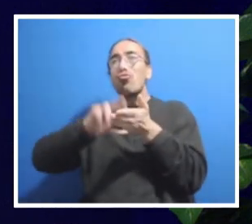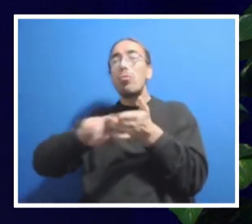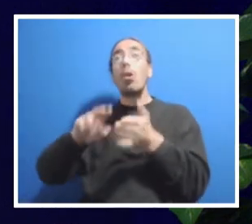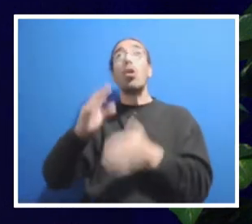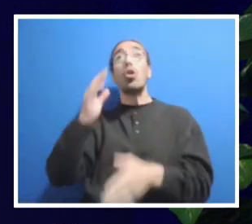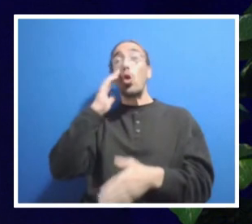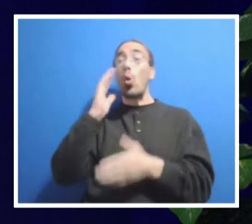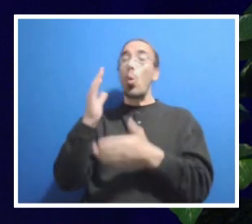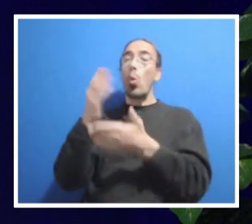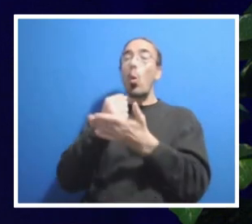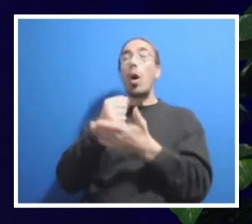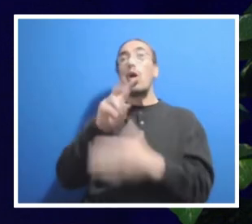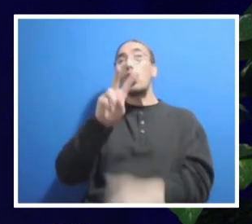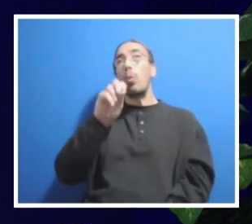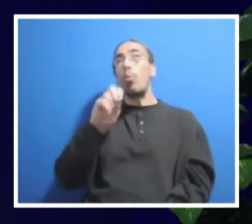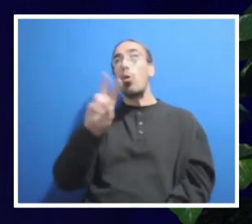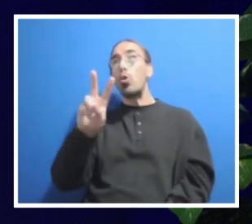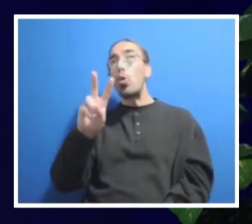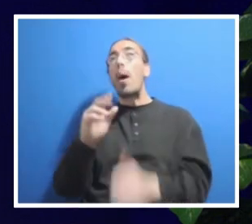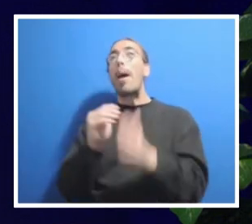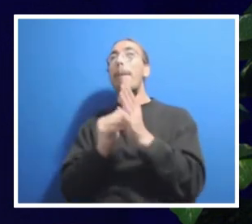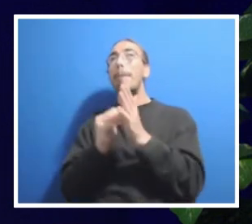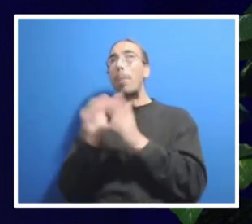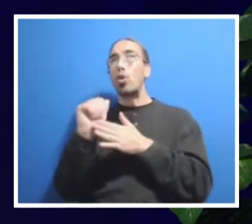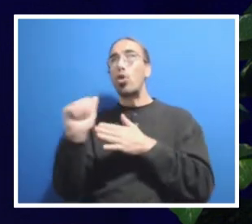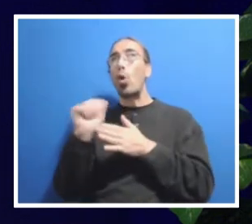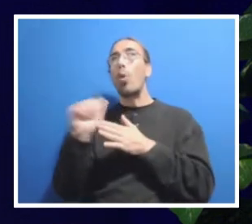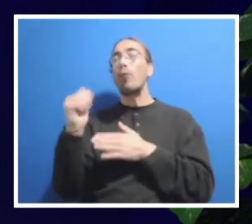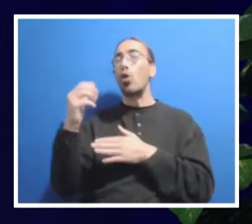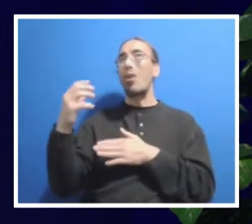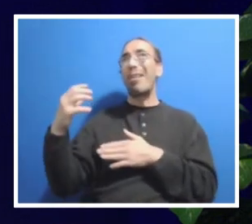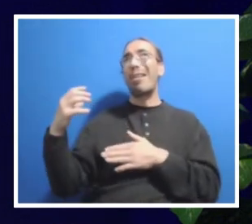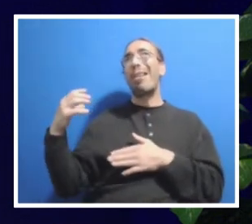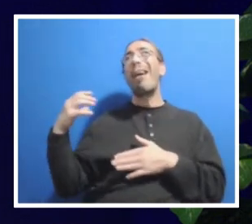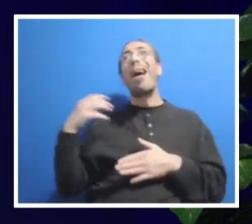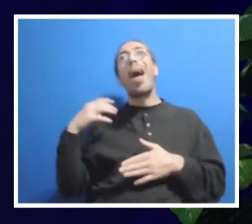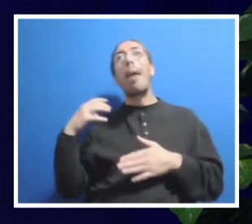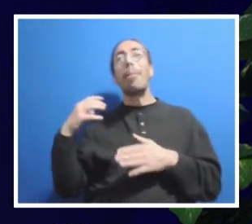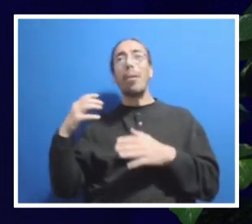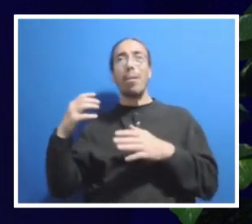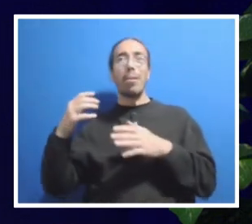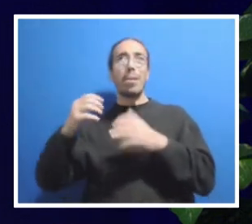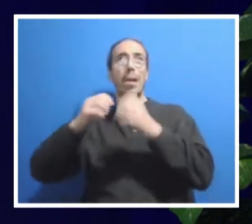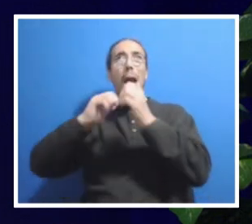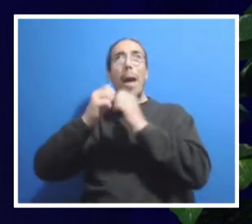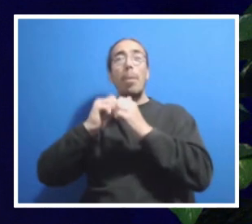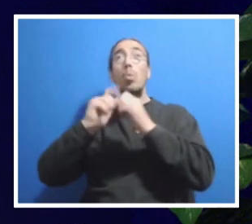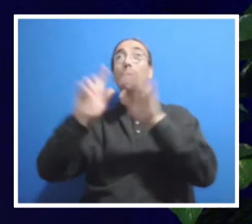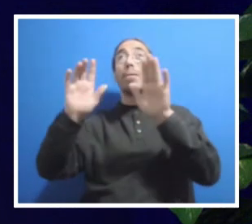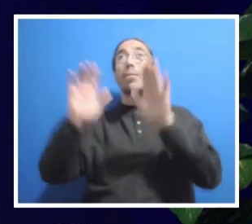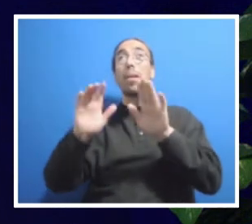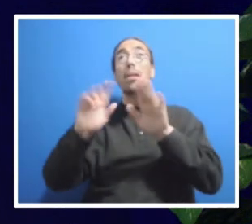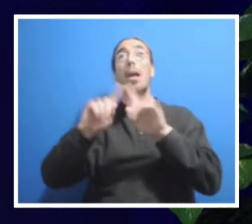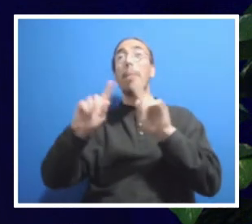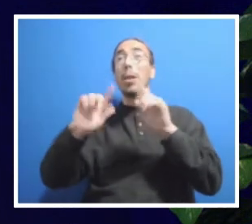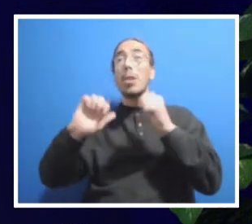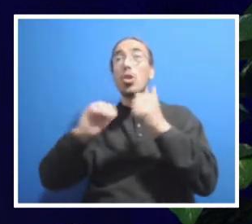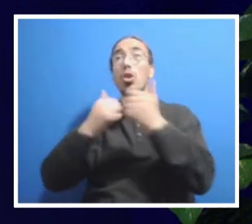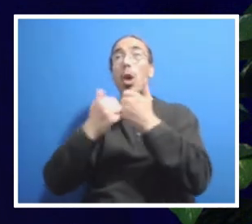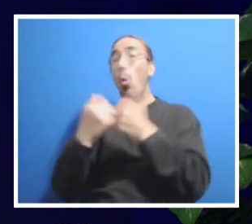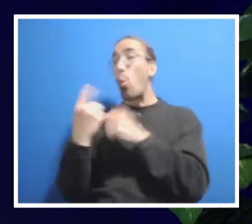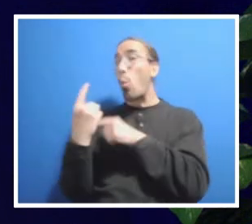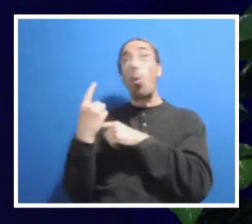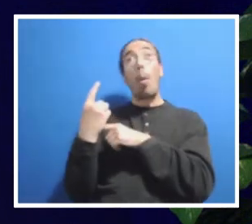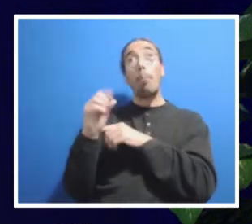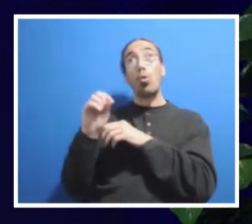.2 billion in a capital campaign, which is fantastic. The challenge before us is only 1% of